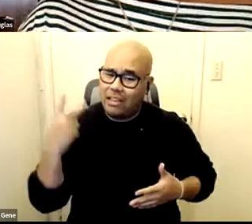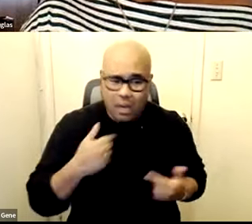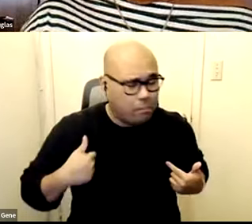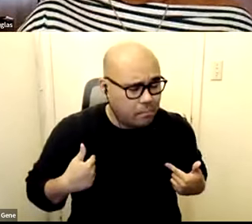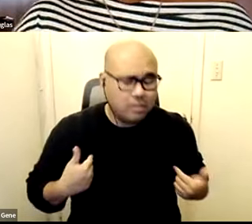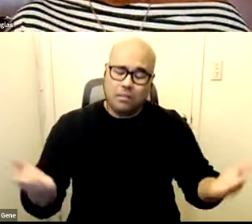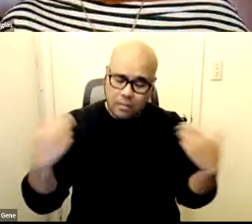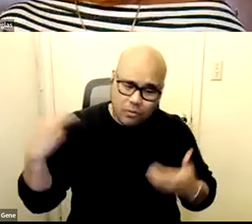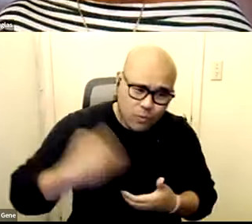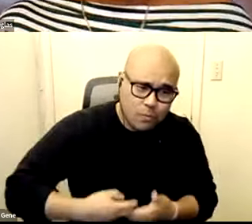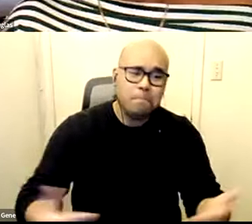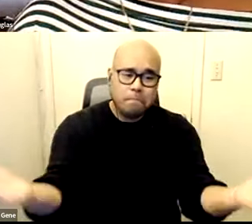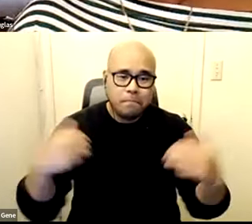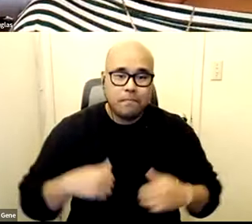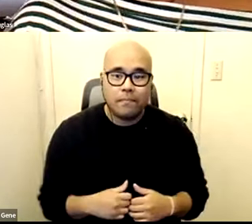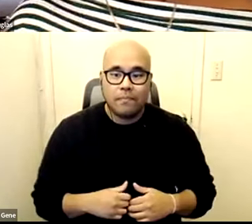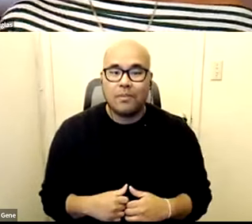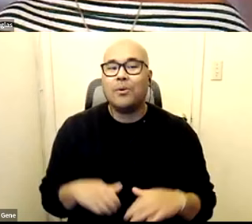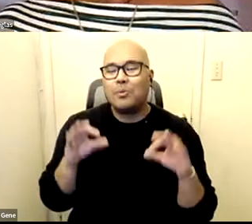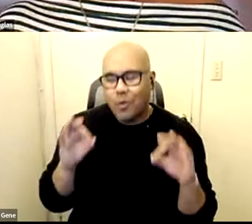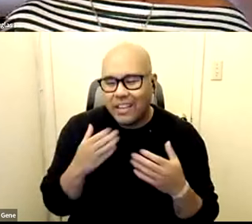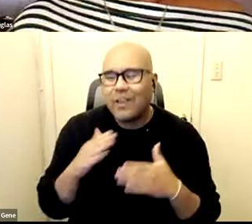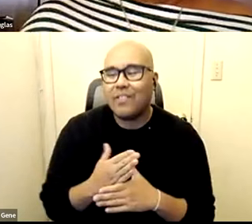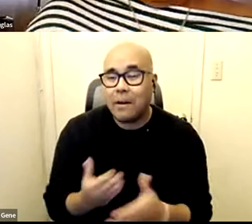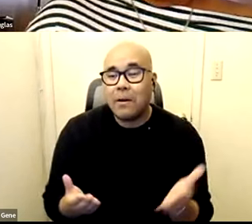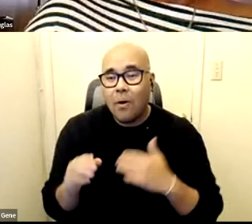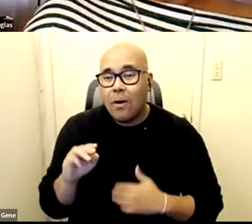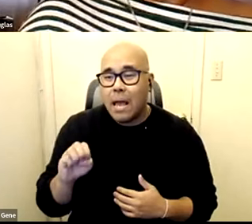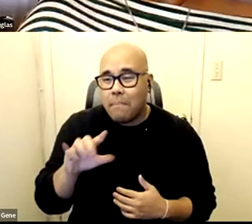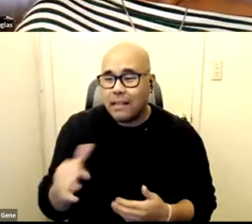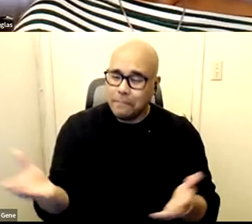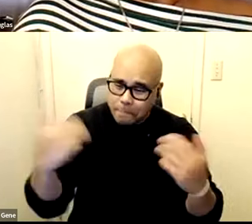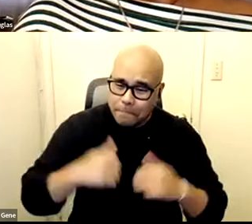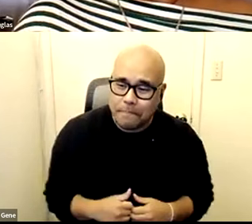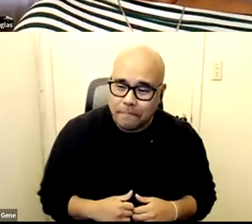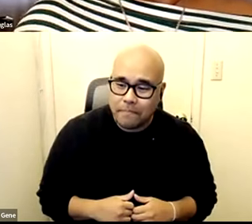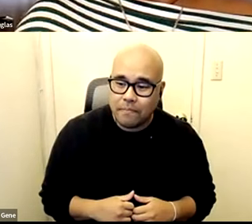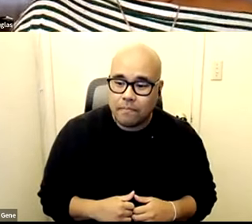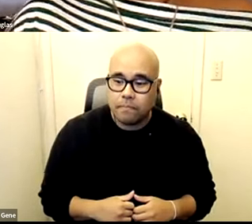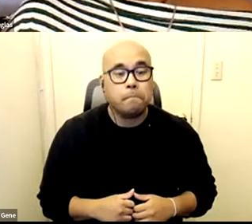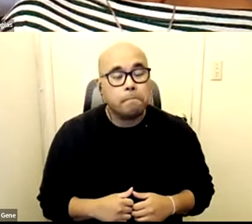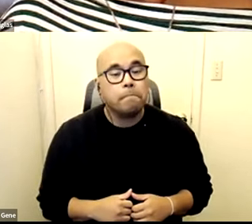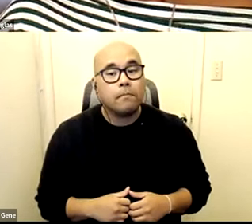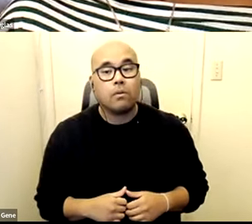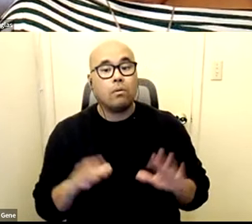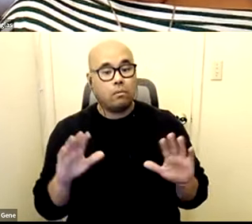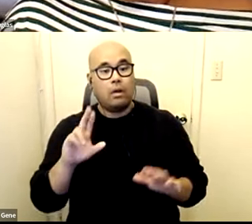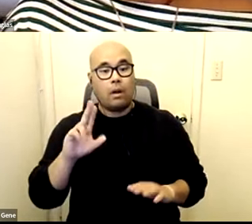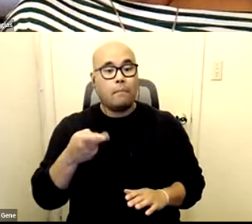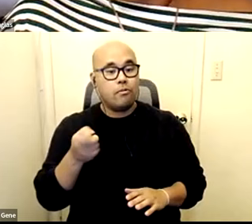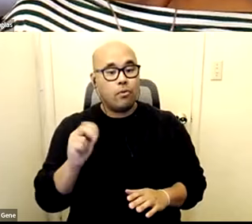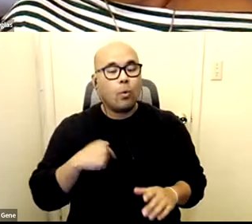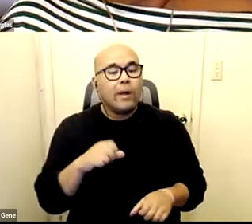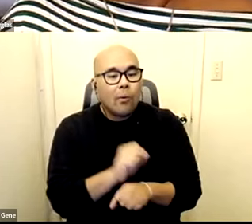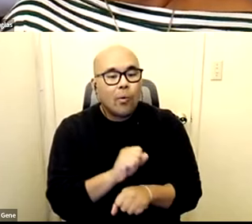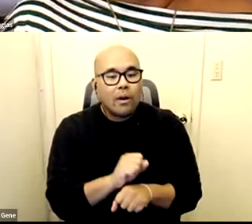perfect. Thank you for everybody sharing and Emily. Yeah, come on through. um so i mean at upturn we work on technology across